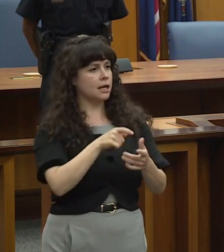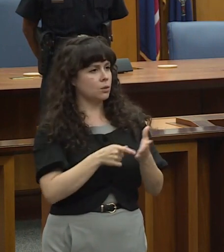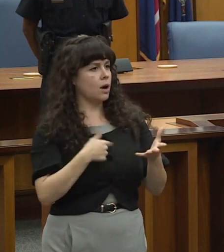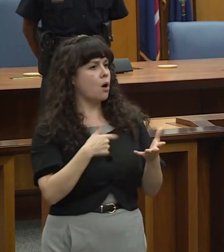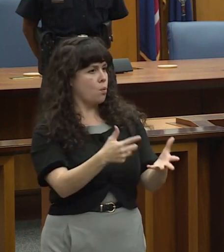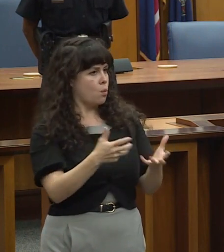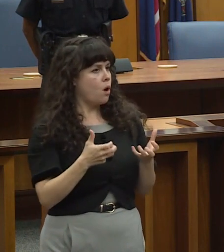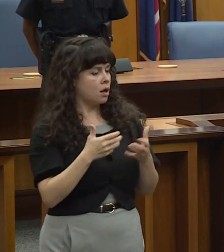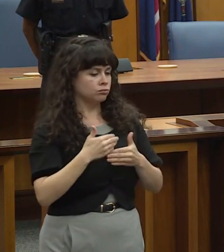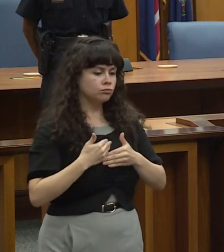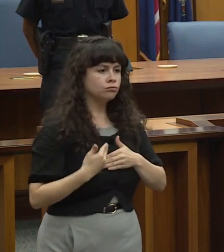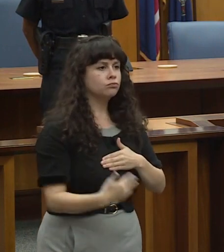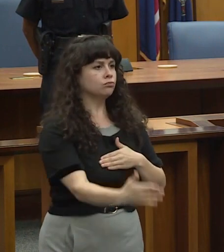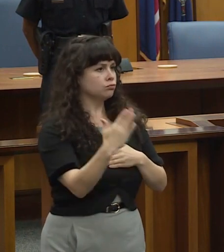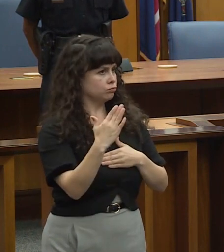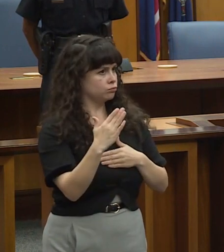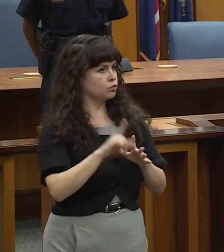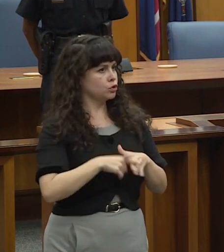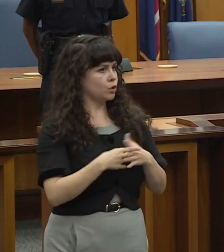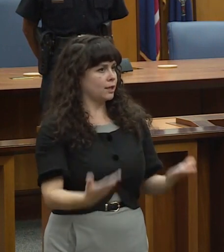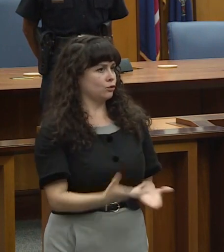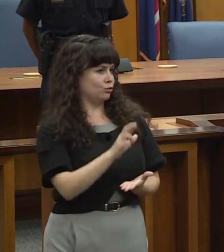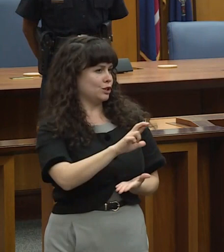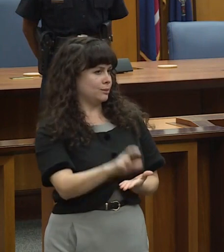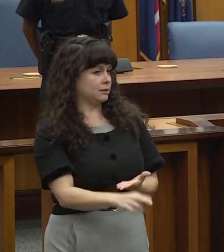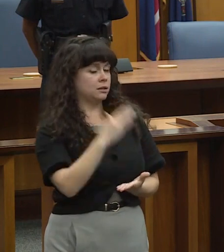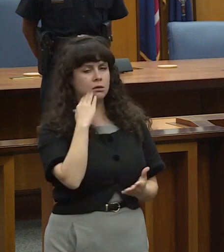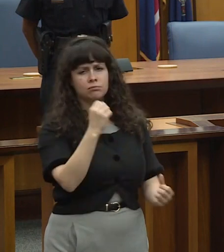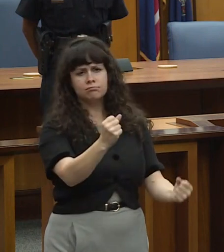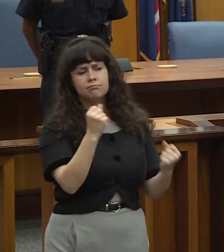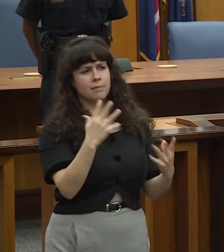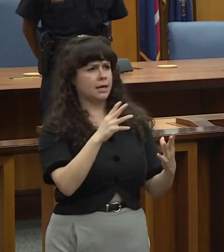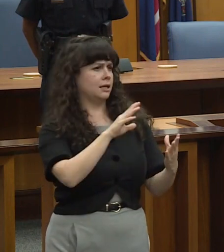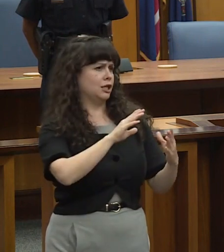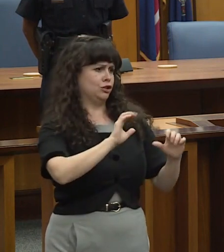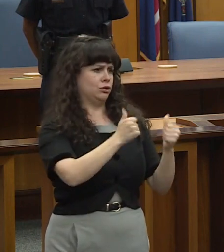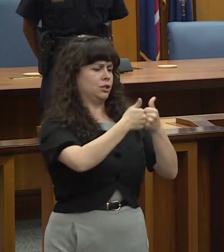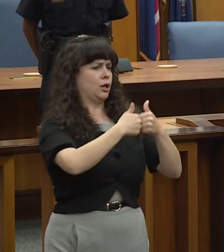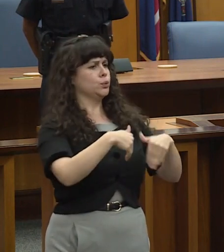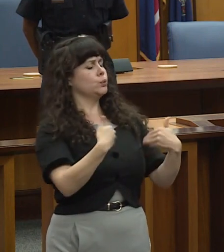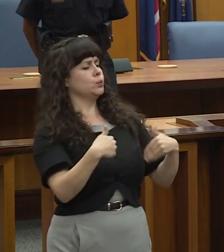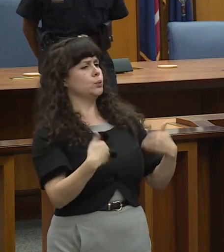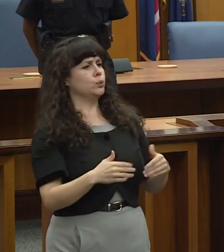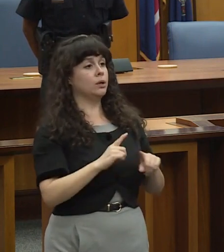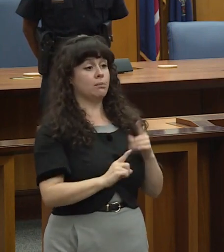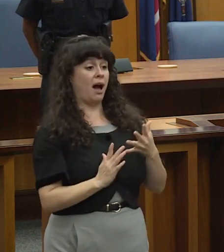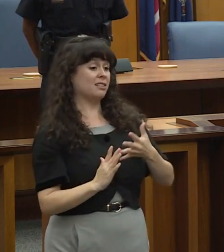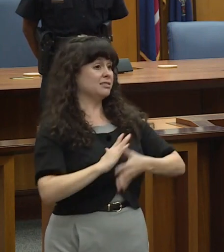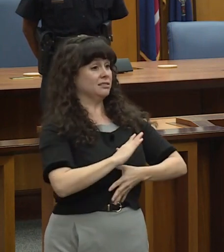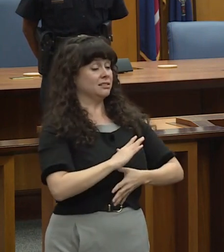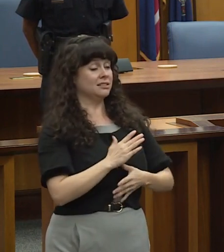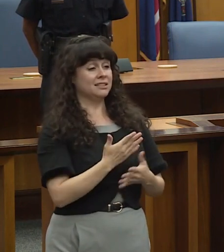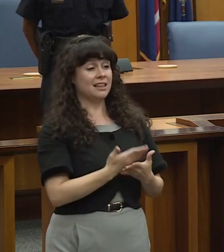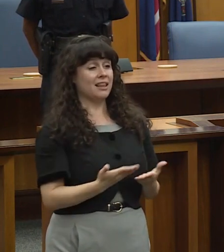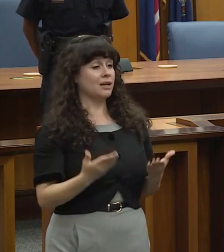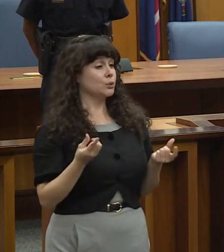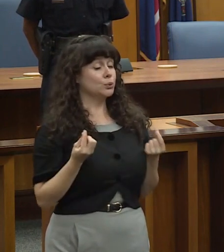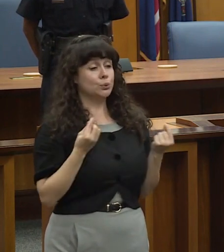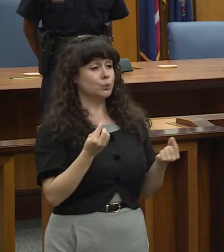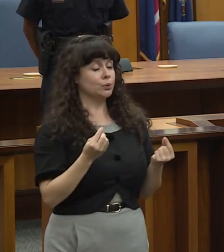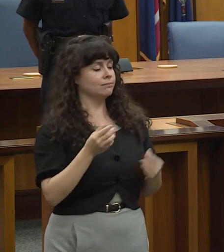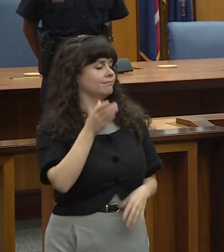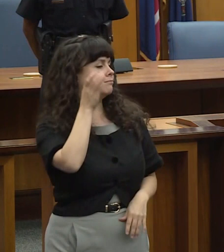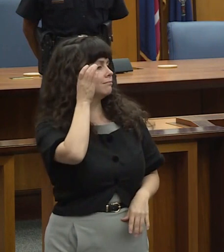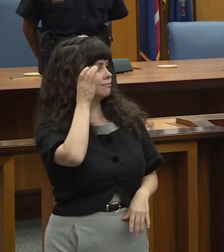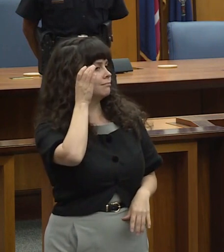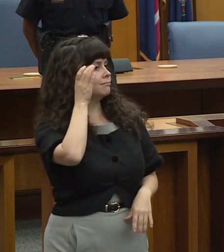to do starting off here at Richmond I know we have challenges here but the number one thing I have to do as the mayor said is listen because